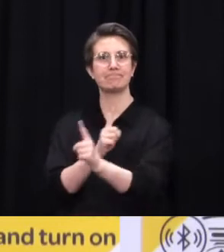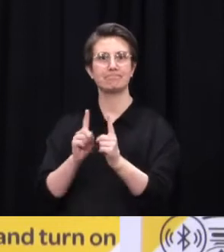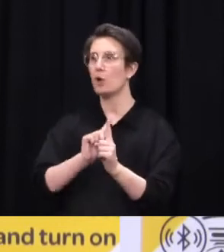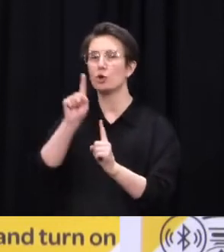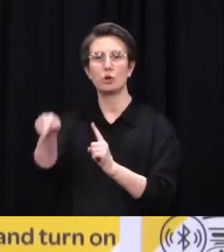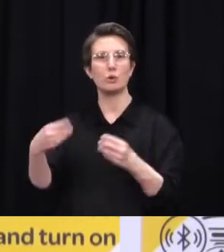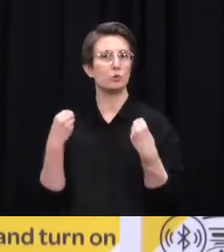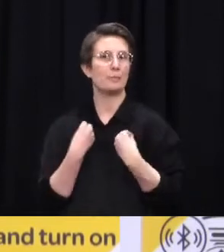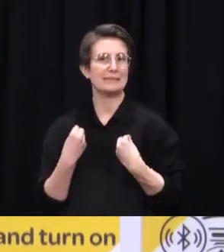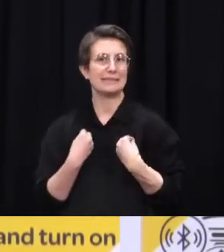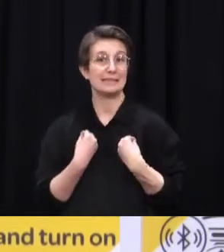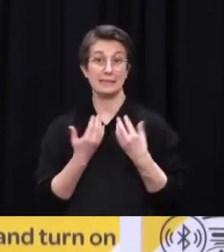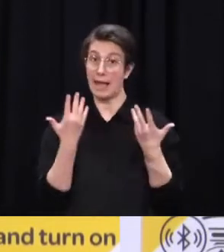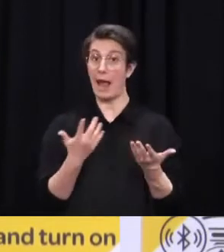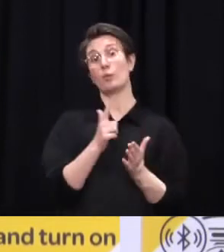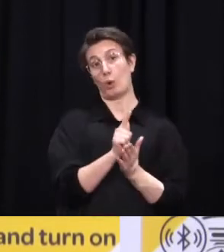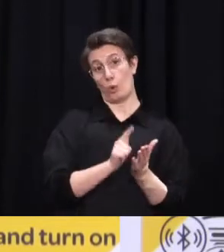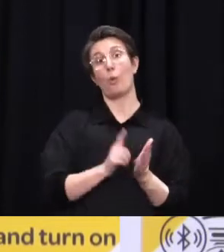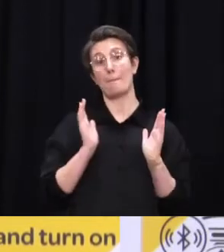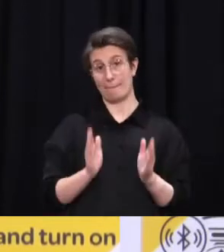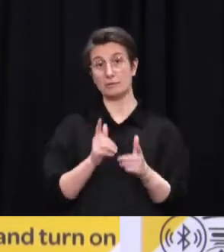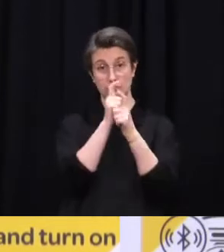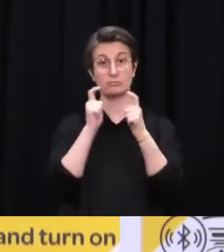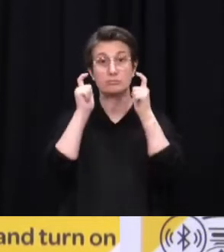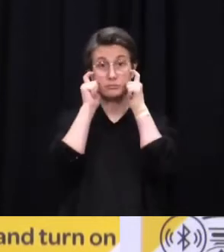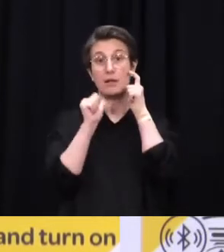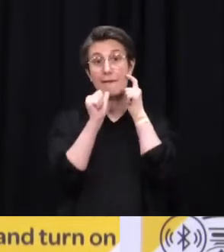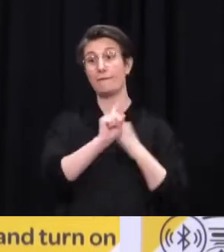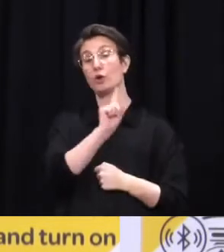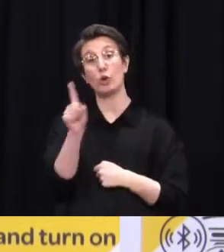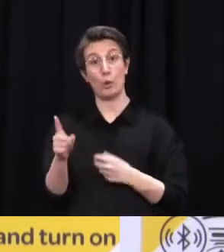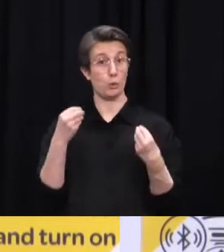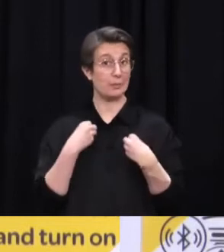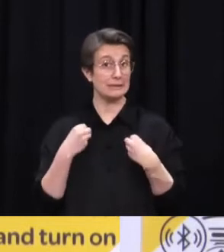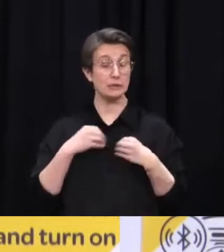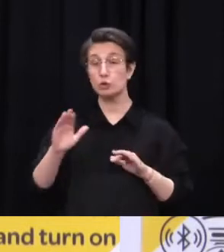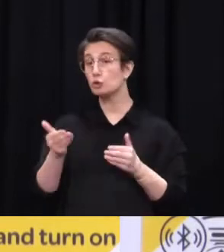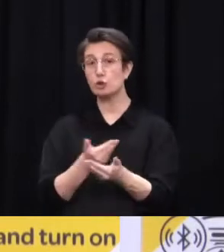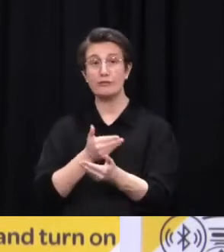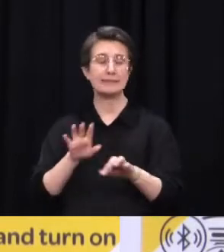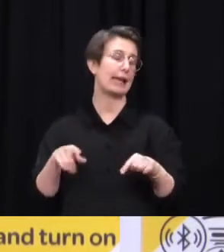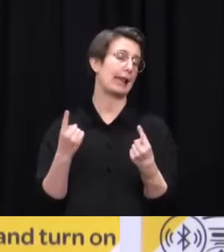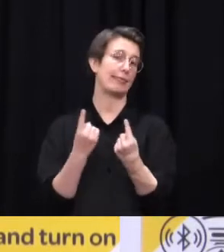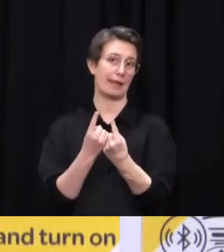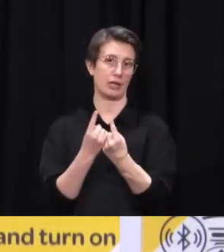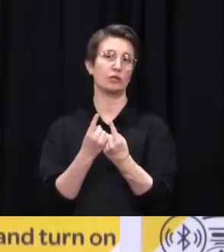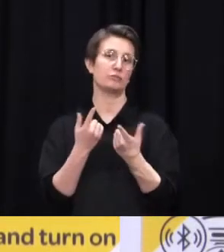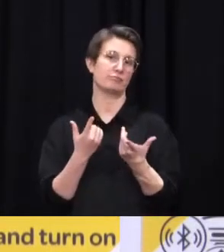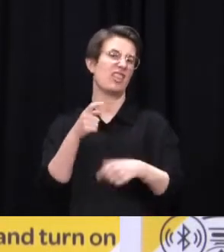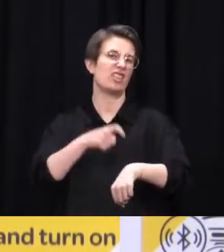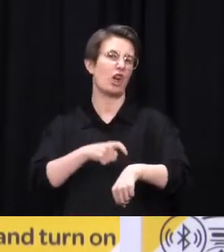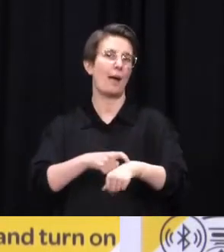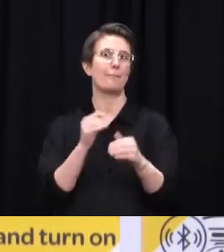four businesses and services. Ministers have also decided, based on advice that we've received and we've been working through over the last